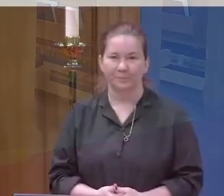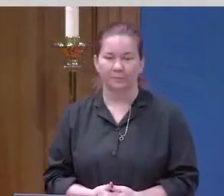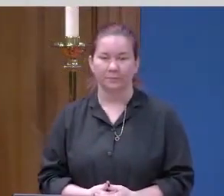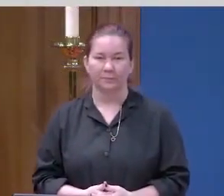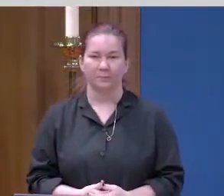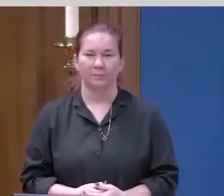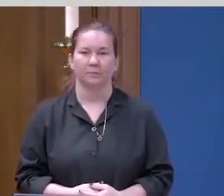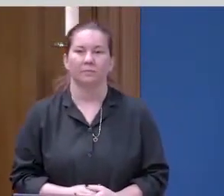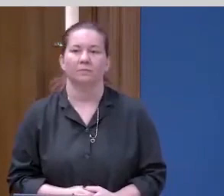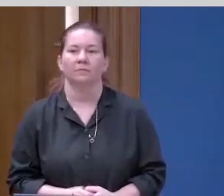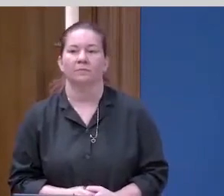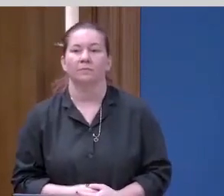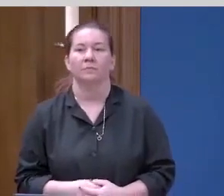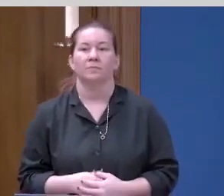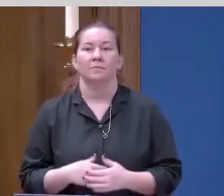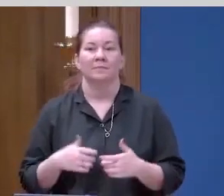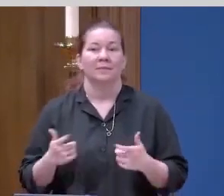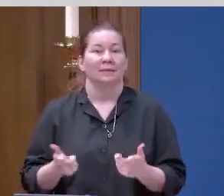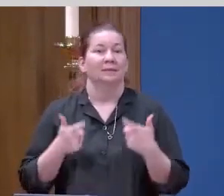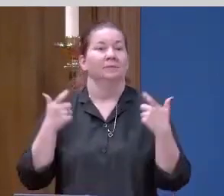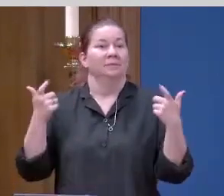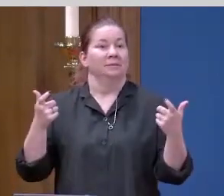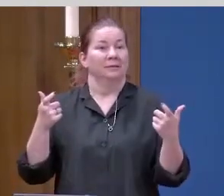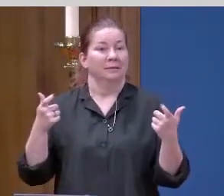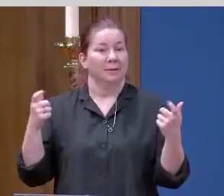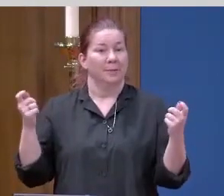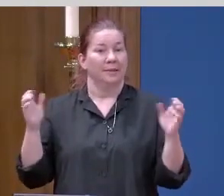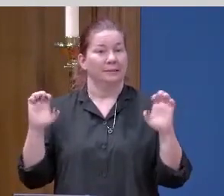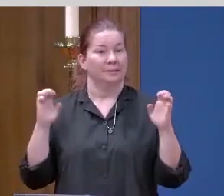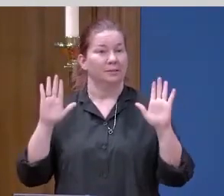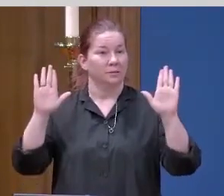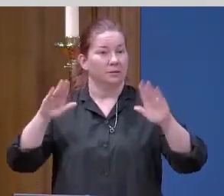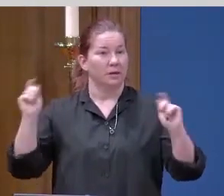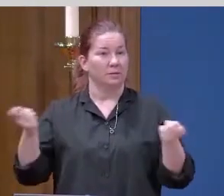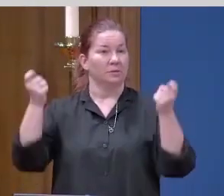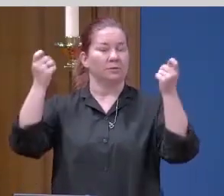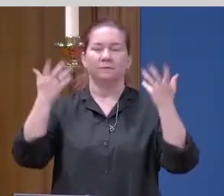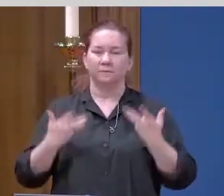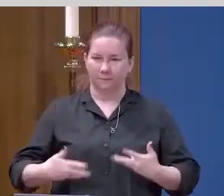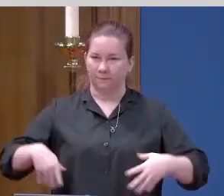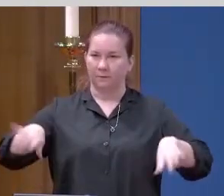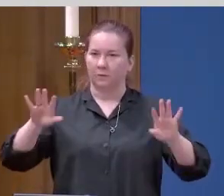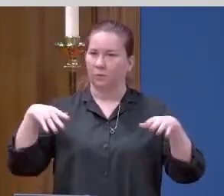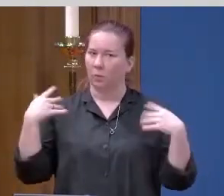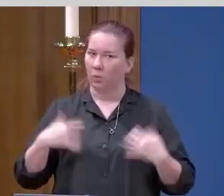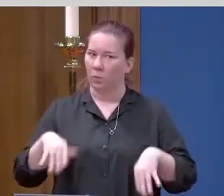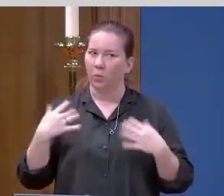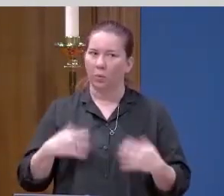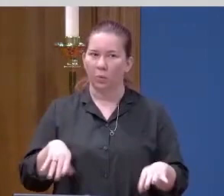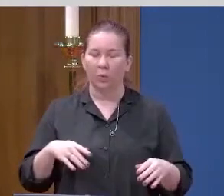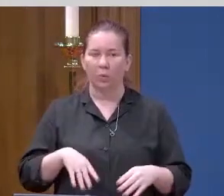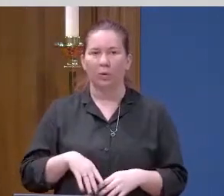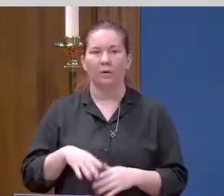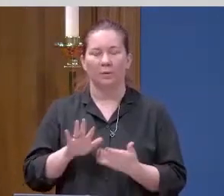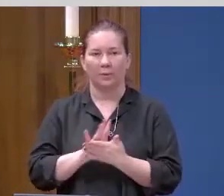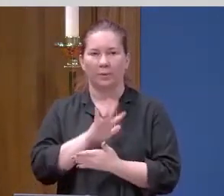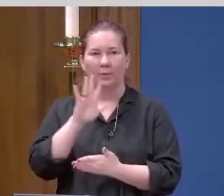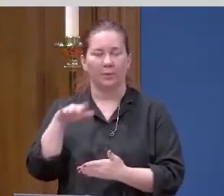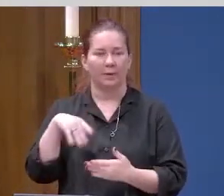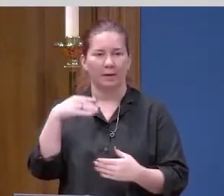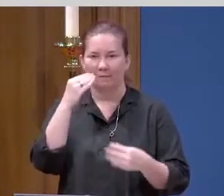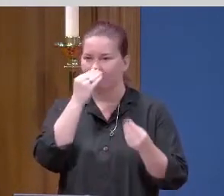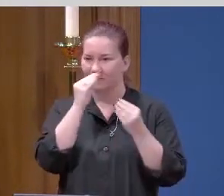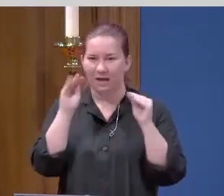The big celebration of Easter Sunday is over, and what a glorious celebration it was. The flowers,